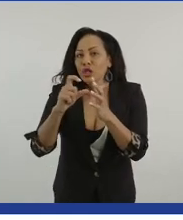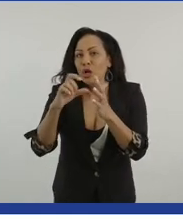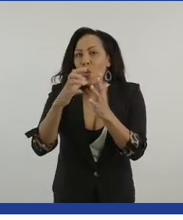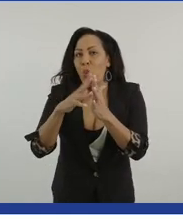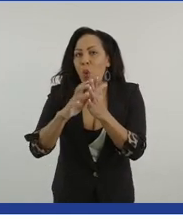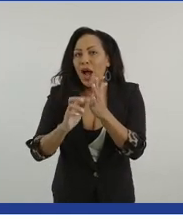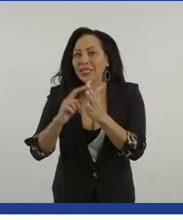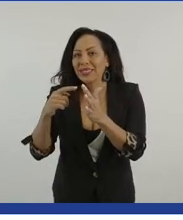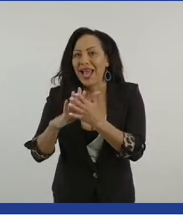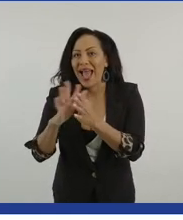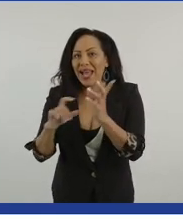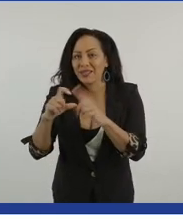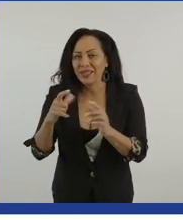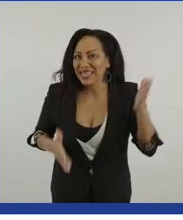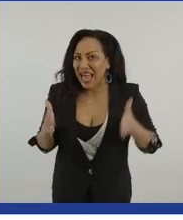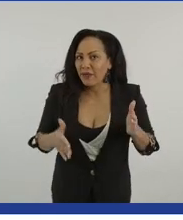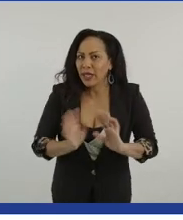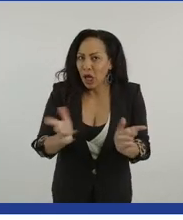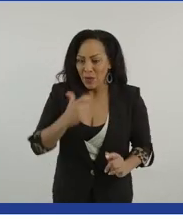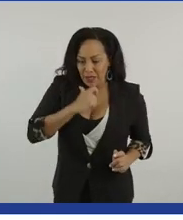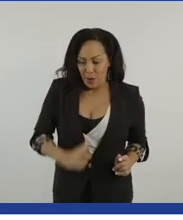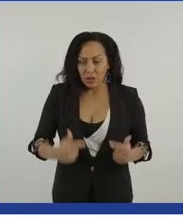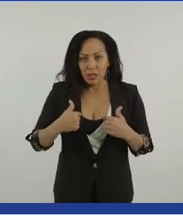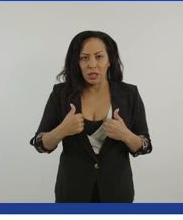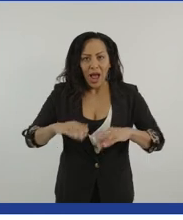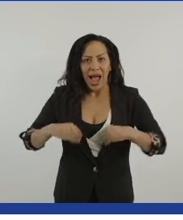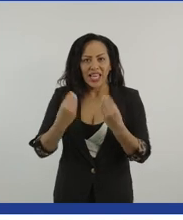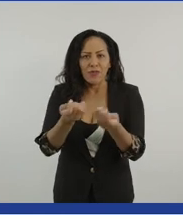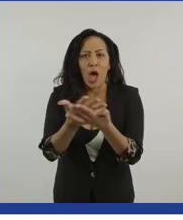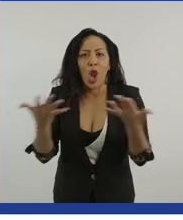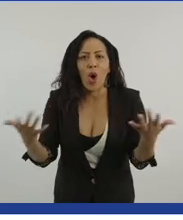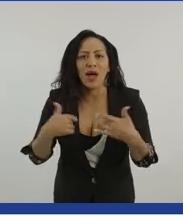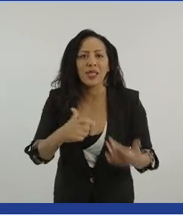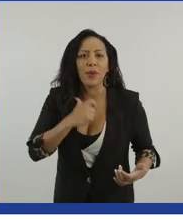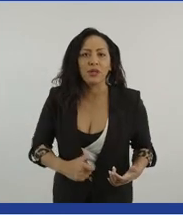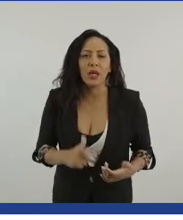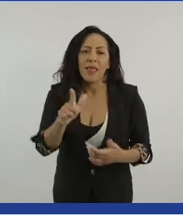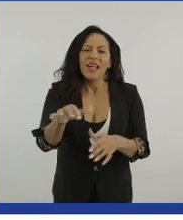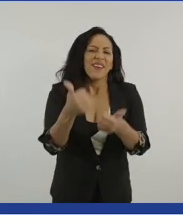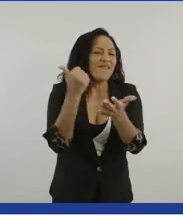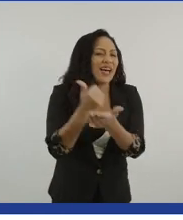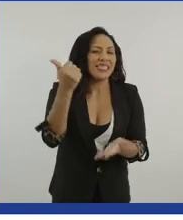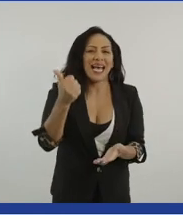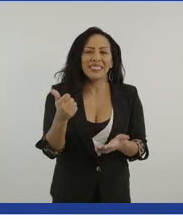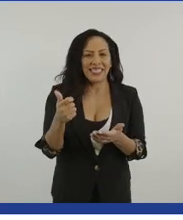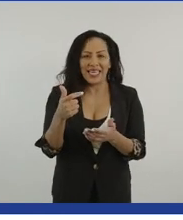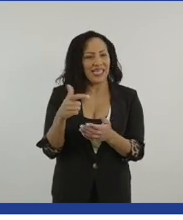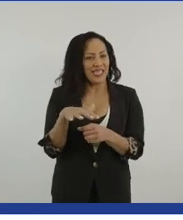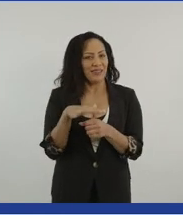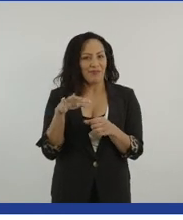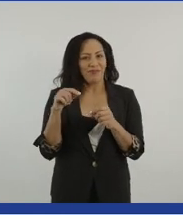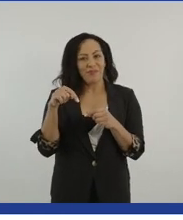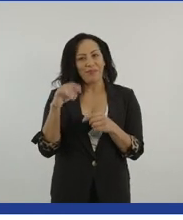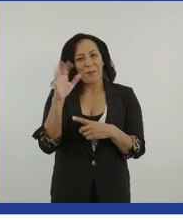give back more to society as a disabled person than I do as an athlete. That's a brilliant place to end. Thank you so much. I think we've learned